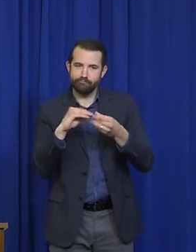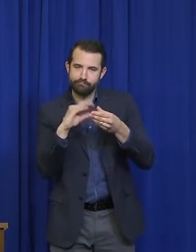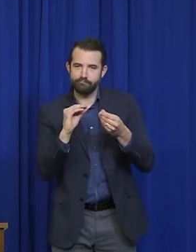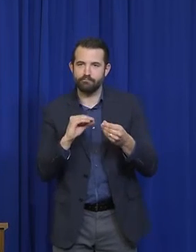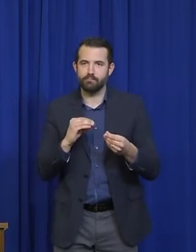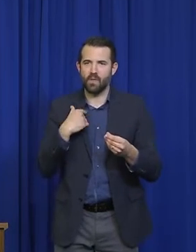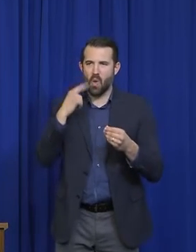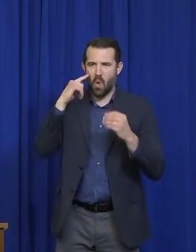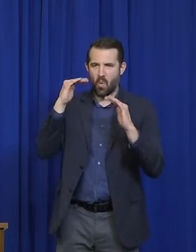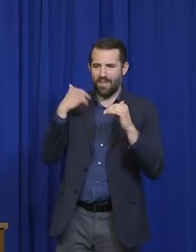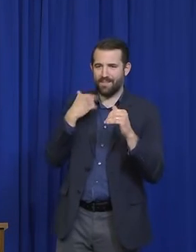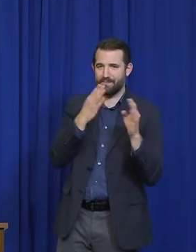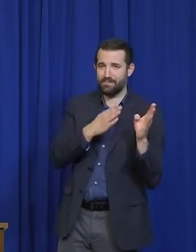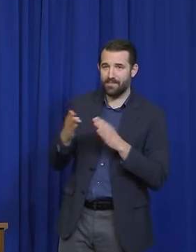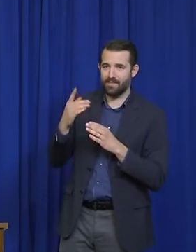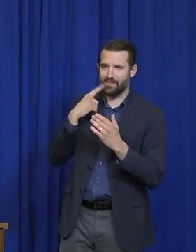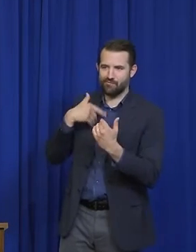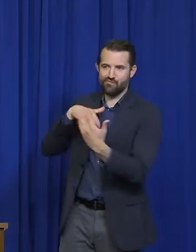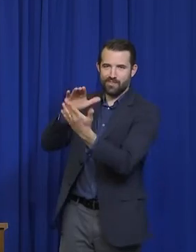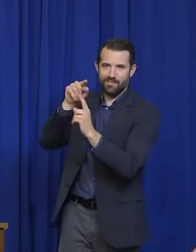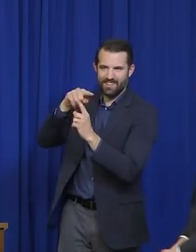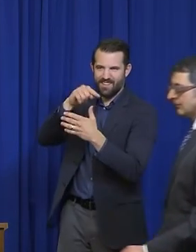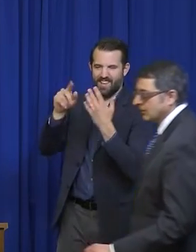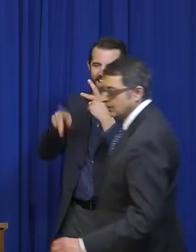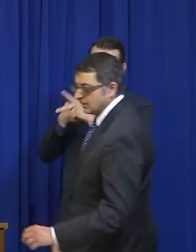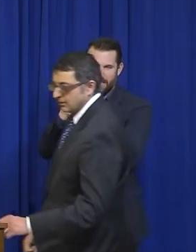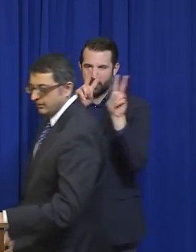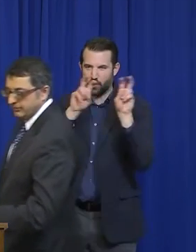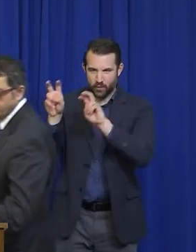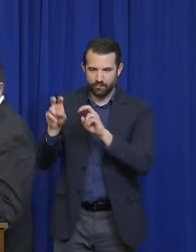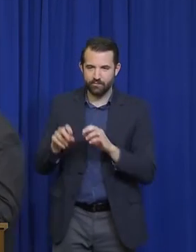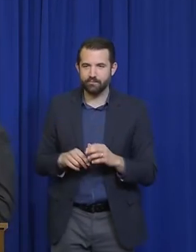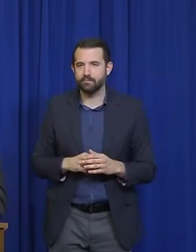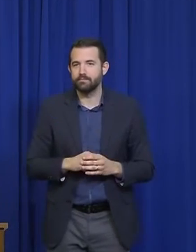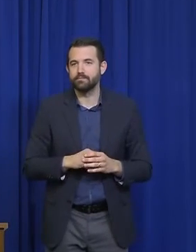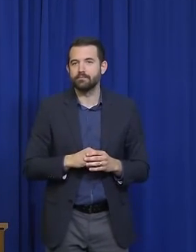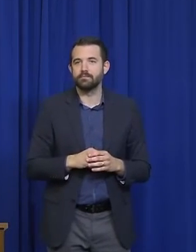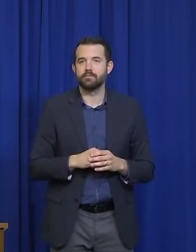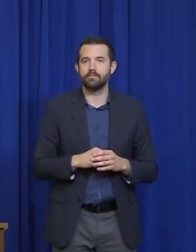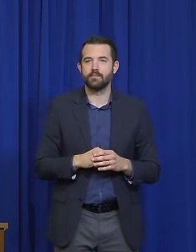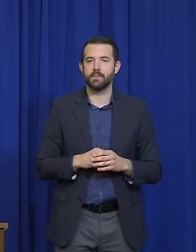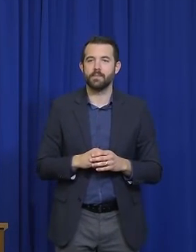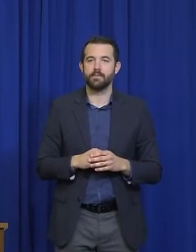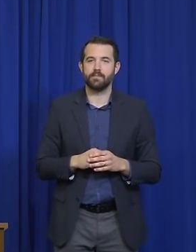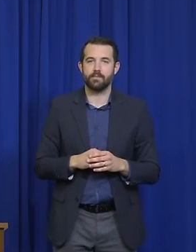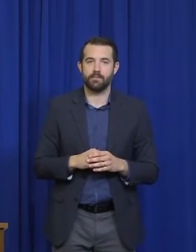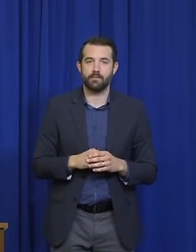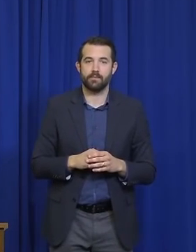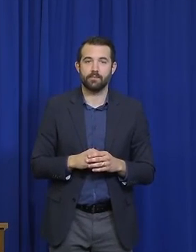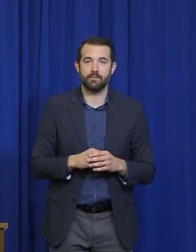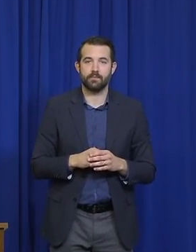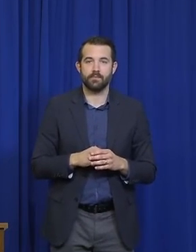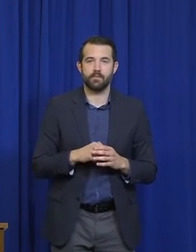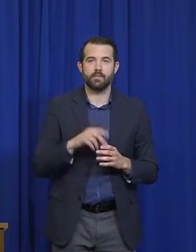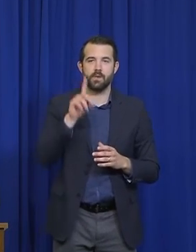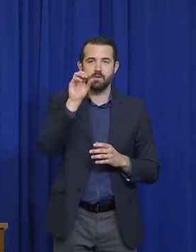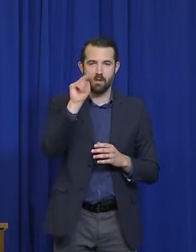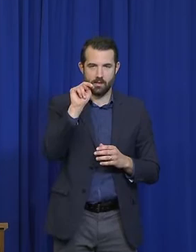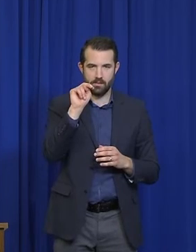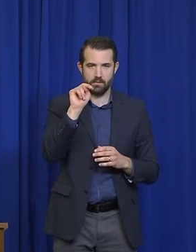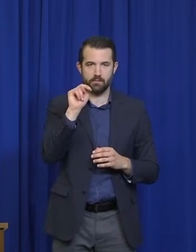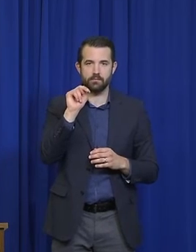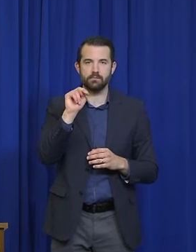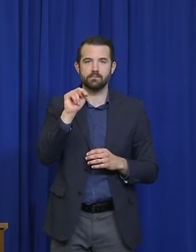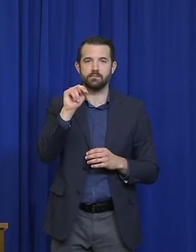financial recovery efforts for those businesses. I hope they do. Great. Thanks a lot, Kate. We will turn next to Don Kerrigan over at News